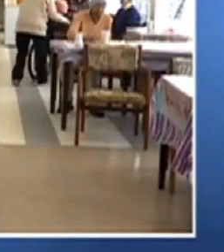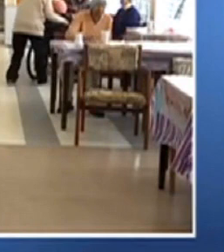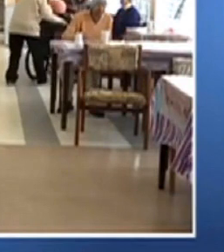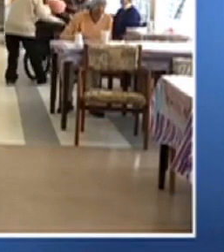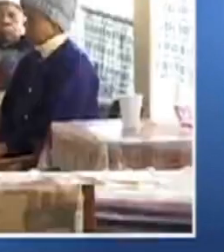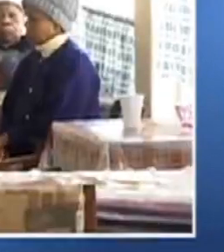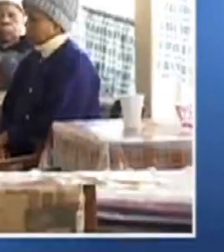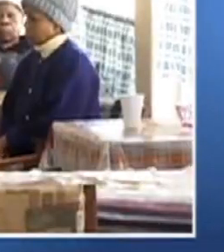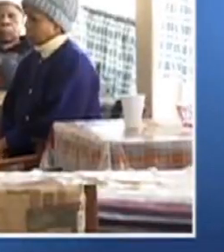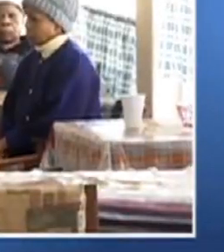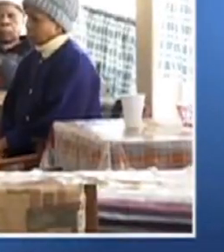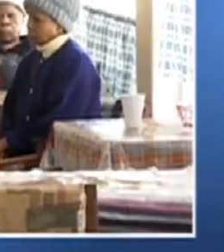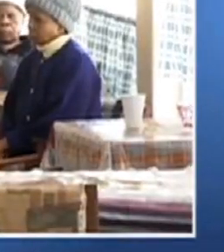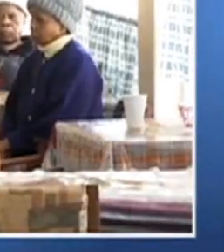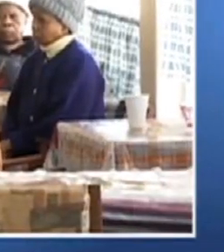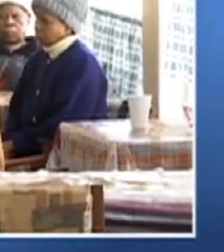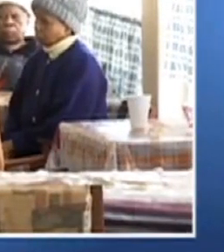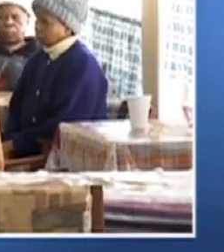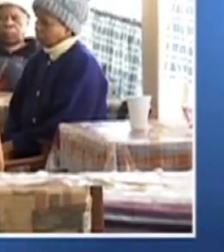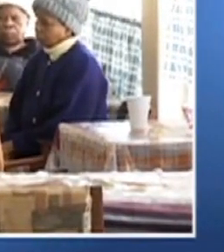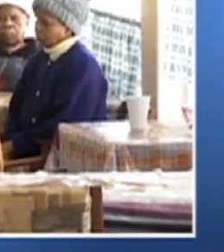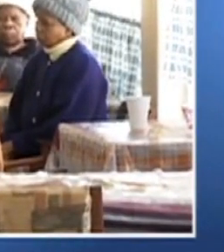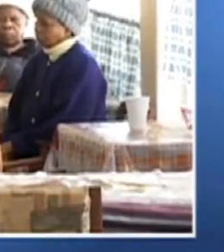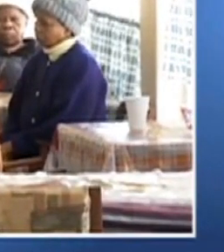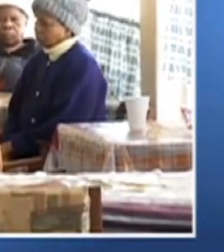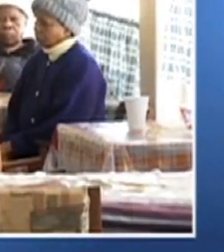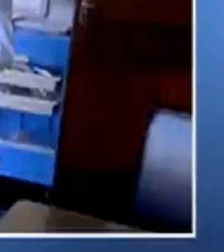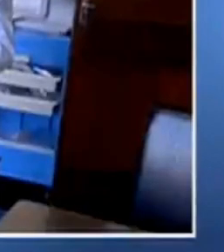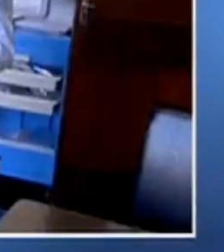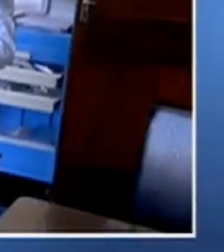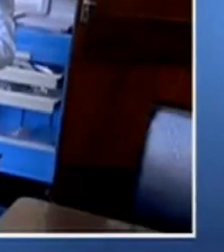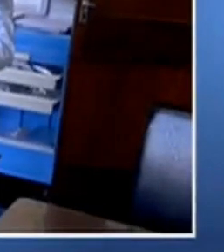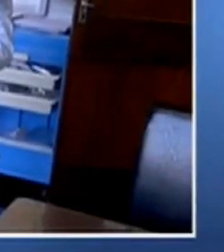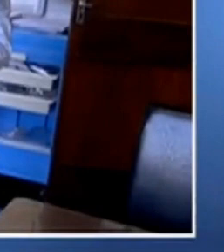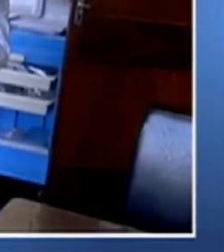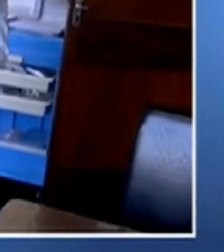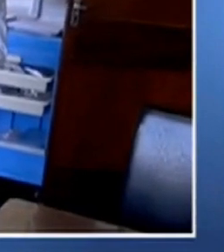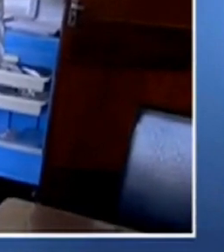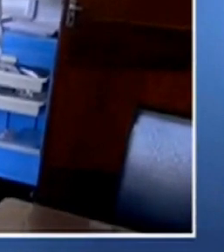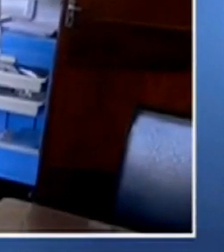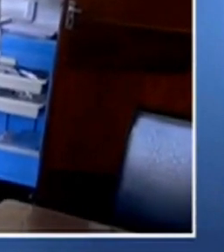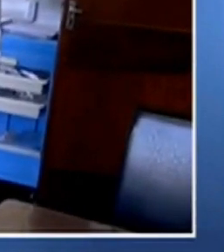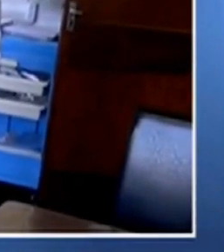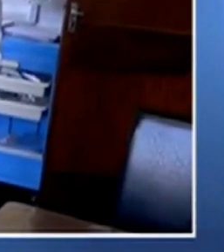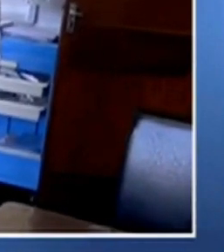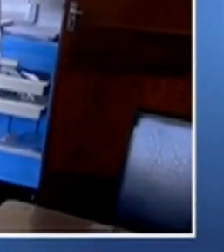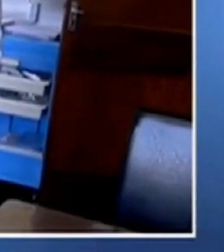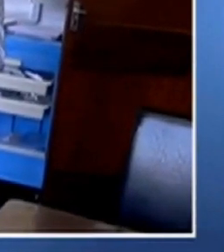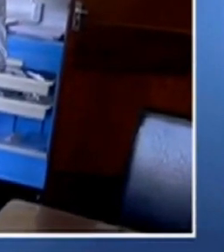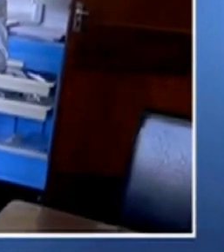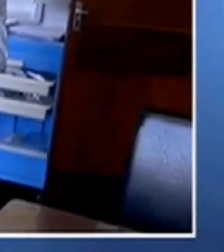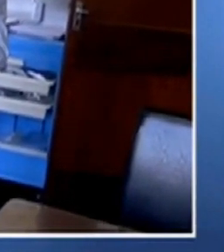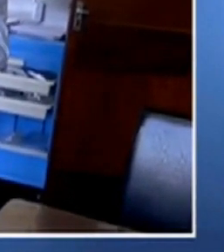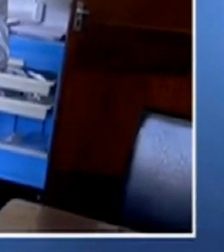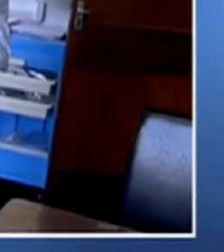longer gap you have between doses, the more chance there is that people move or that people forget, and